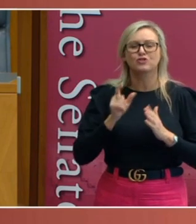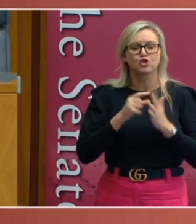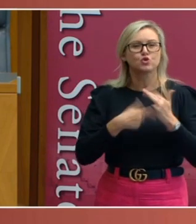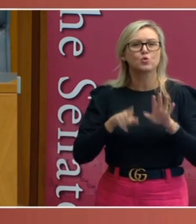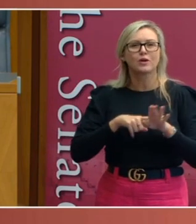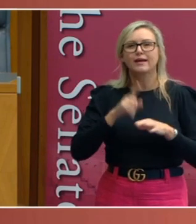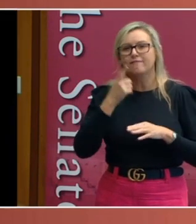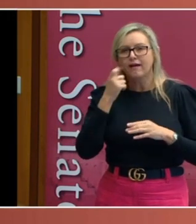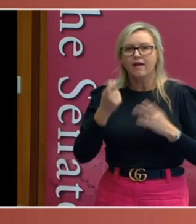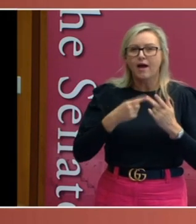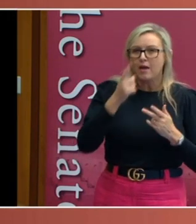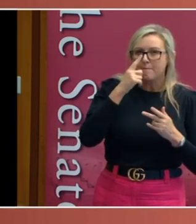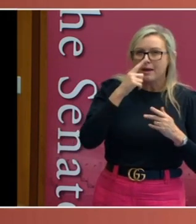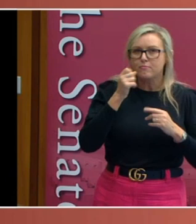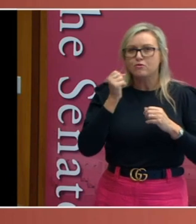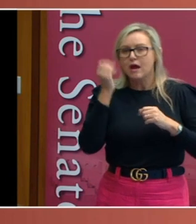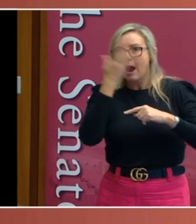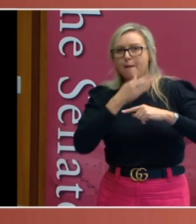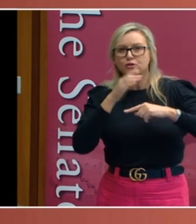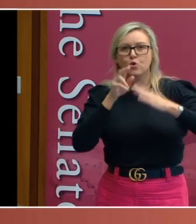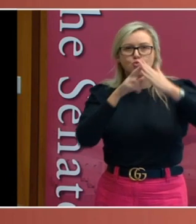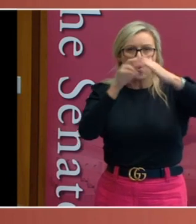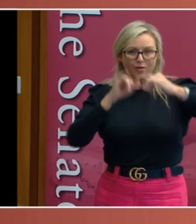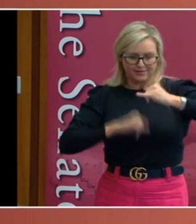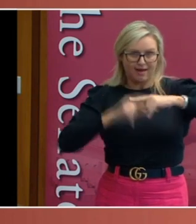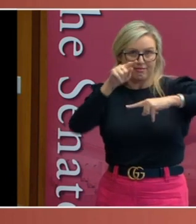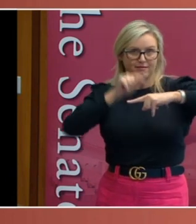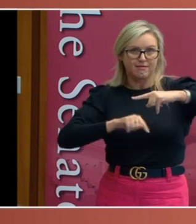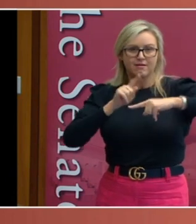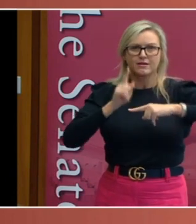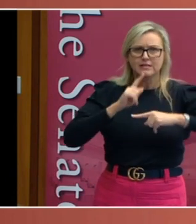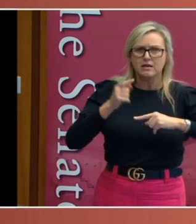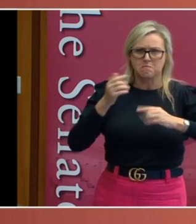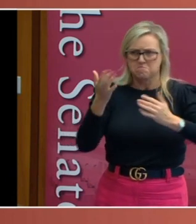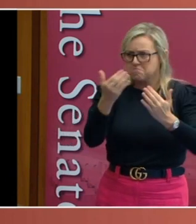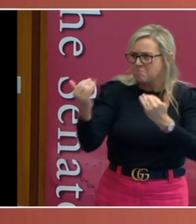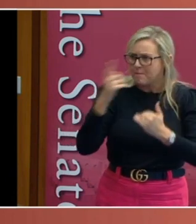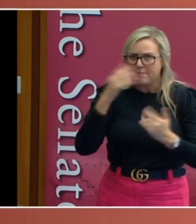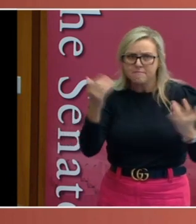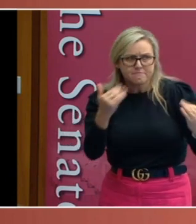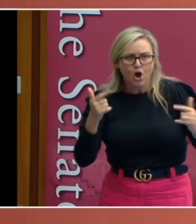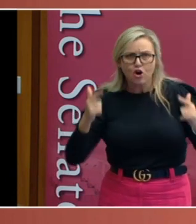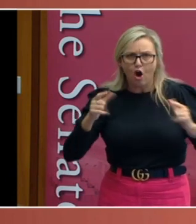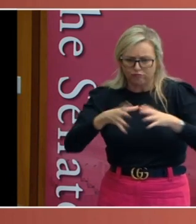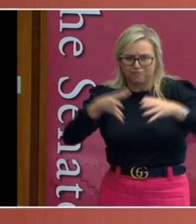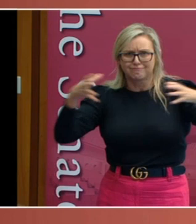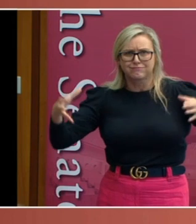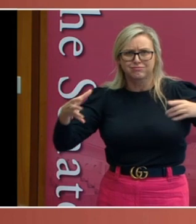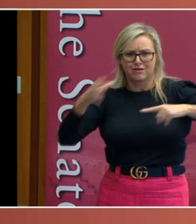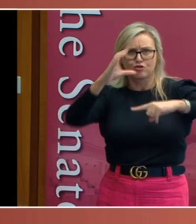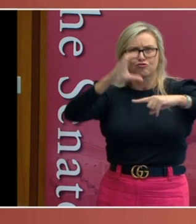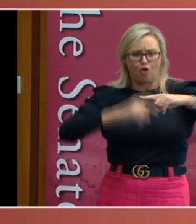cross north and south of the line in such large numbers and on so many occasions that it became impossible for the authorities